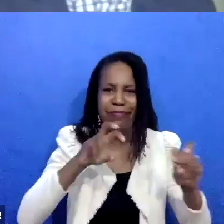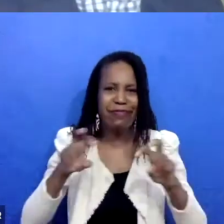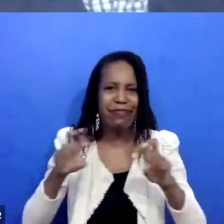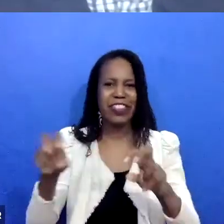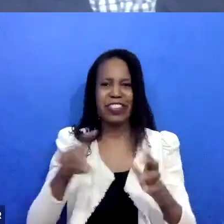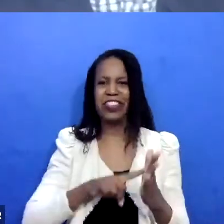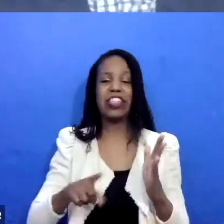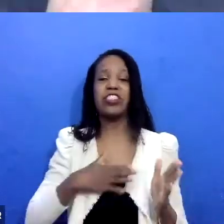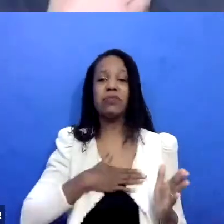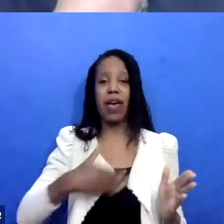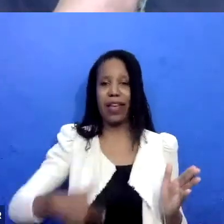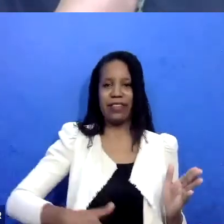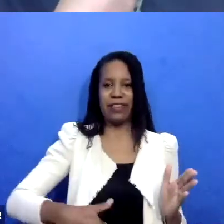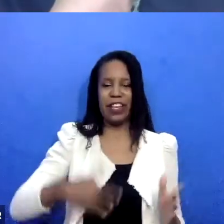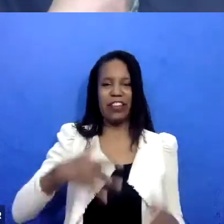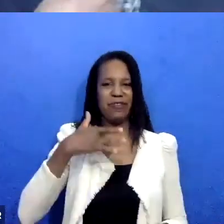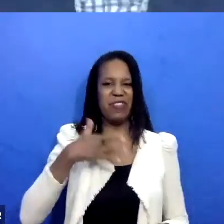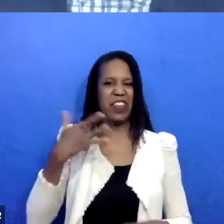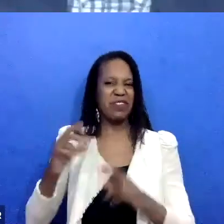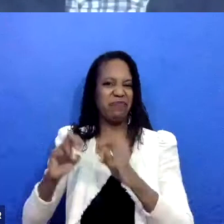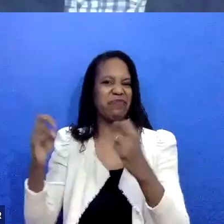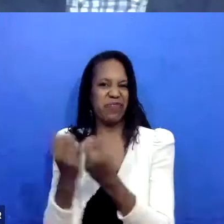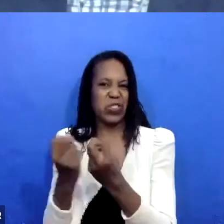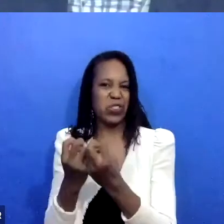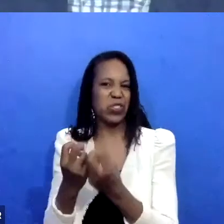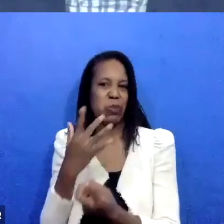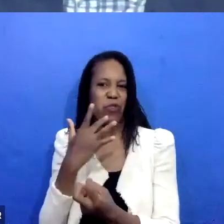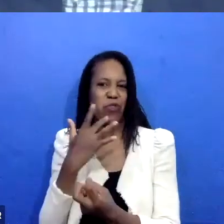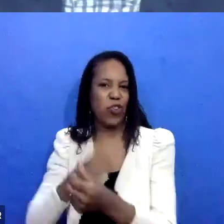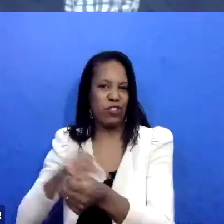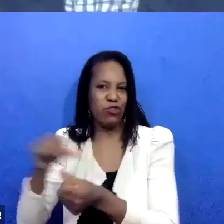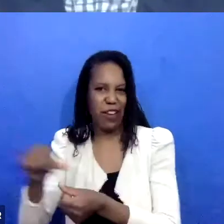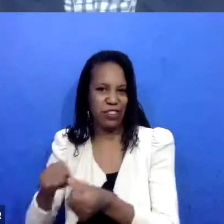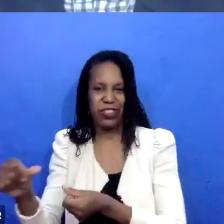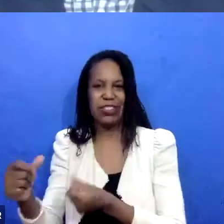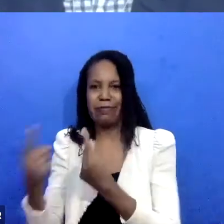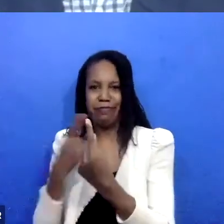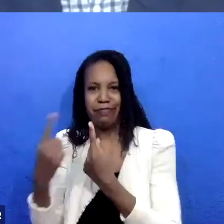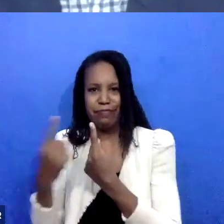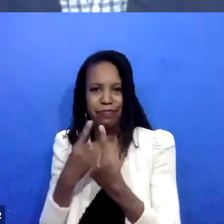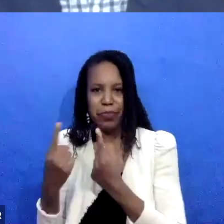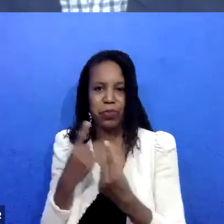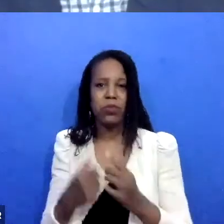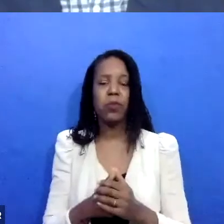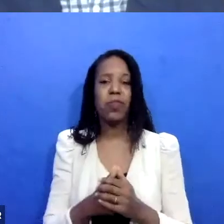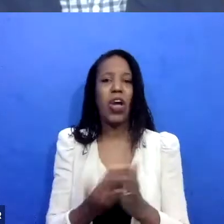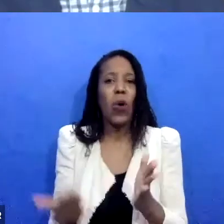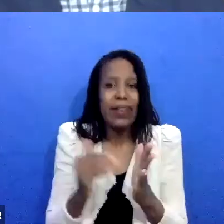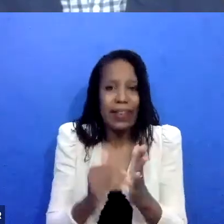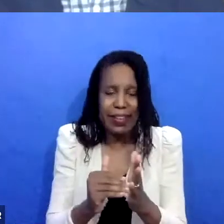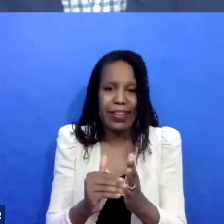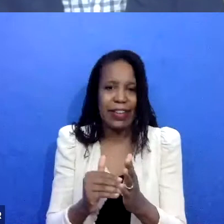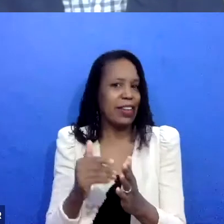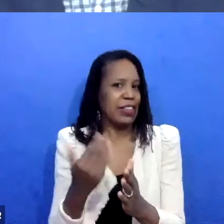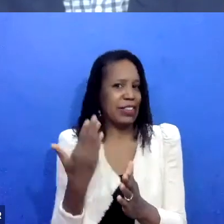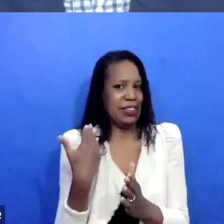Um, one other thing that I just want to clarify really quickly too, on who gets to be in the circle is that it really has to do too, with who,